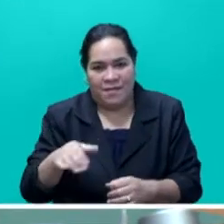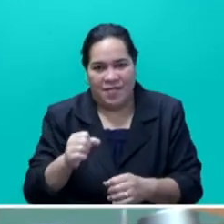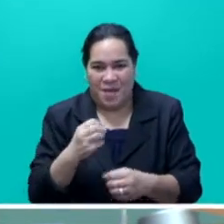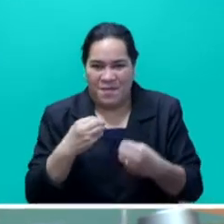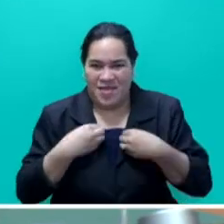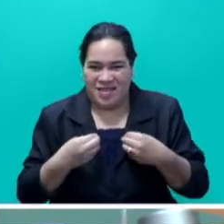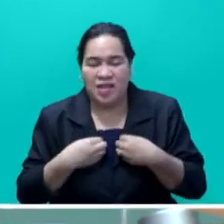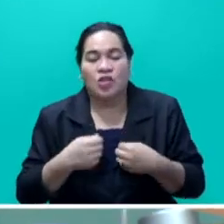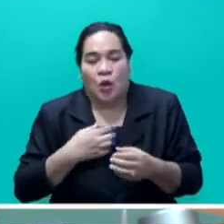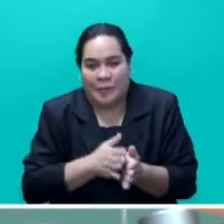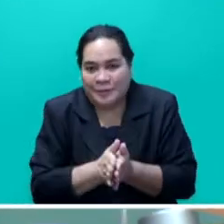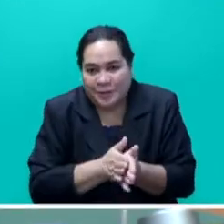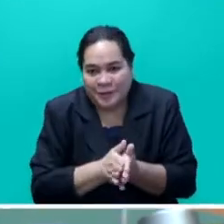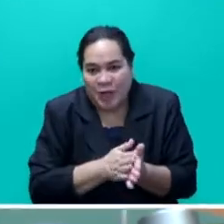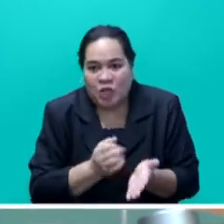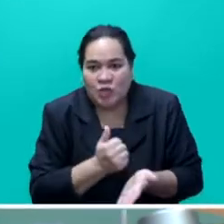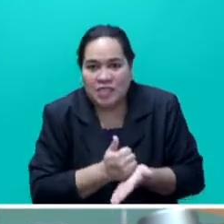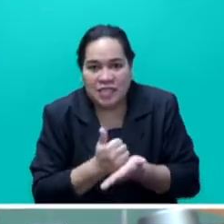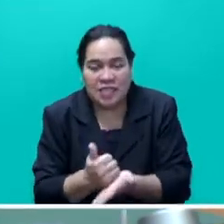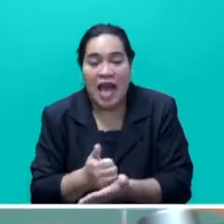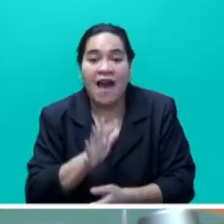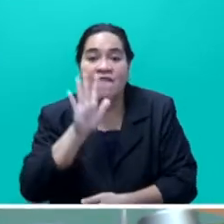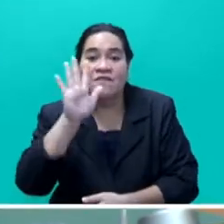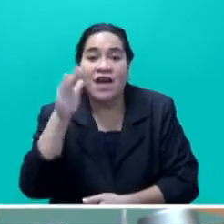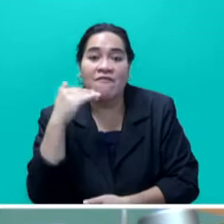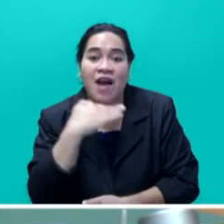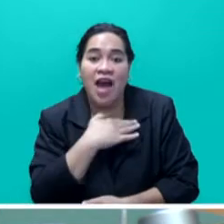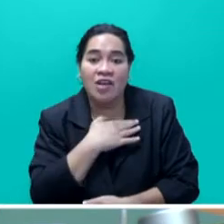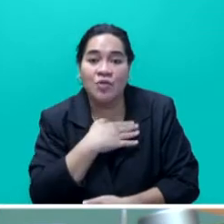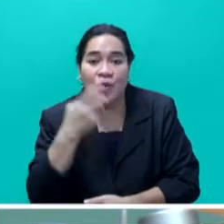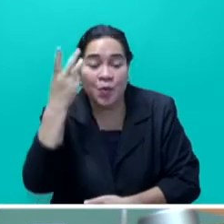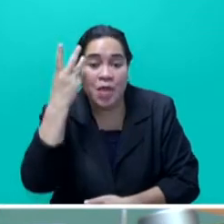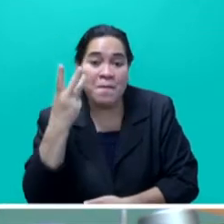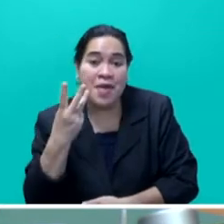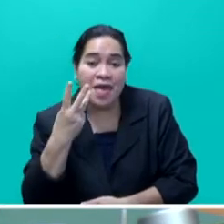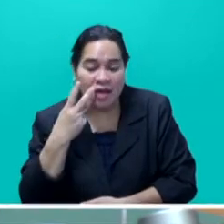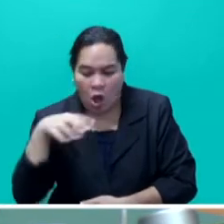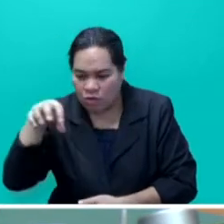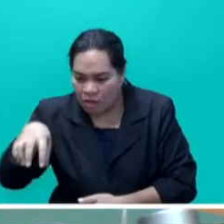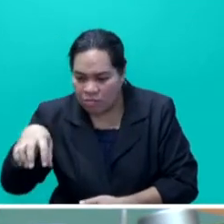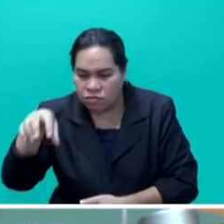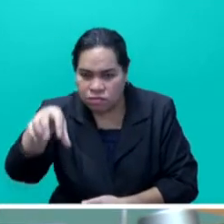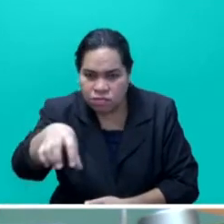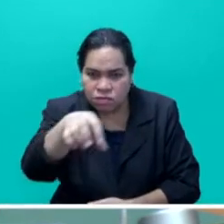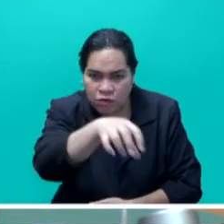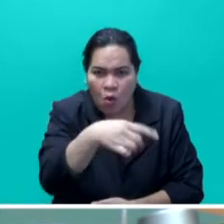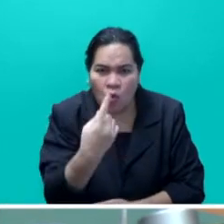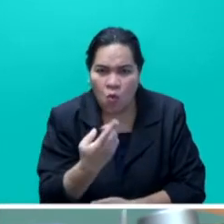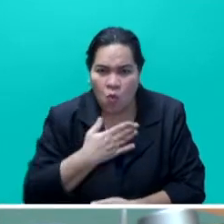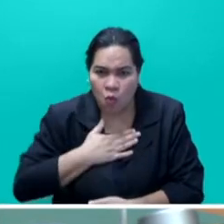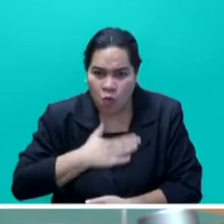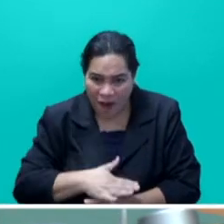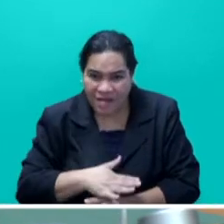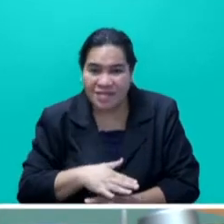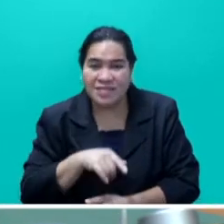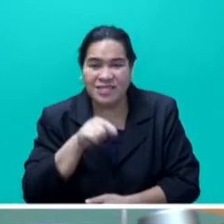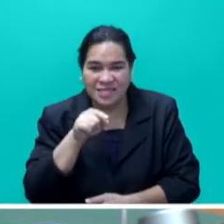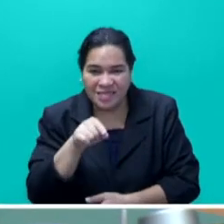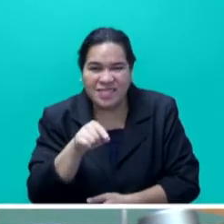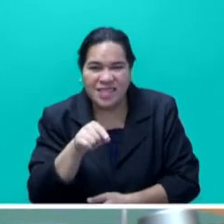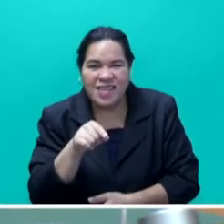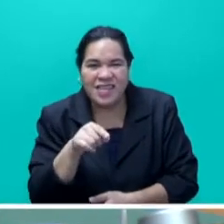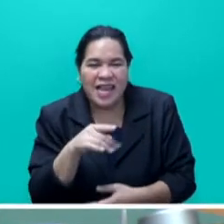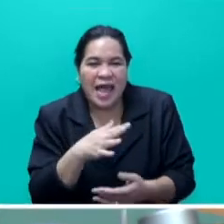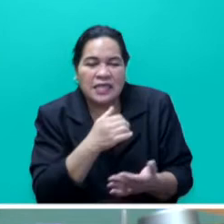forward to assisting approximately 500 individuals or clusters who would want to, you know, get a backup